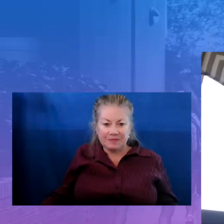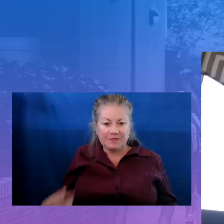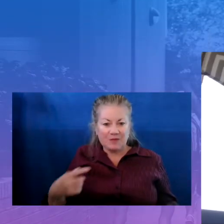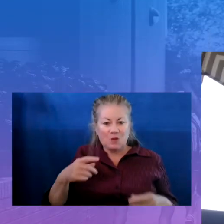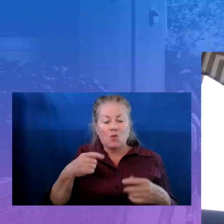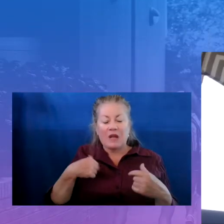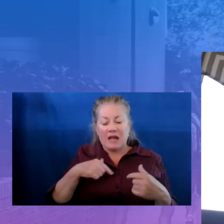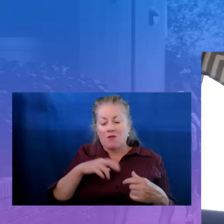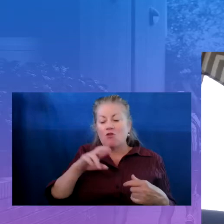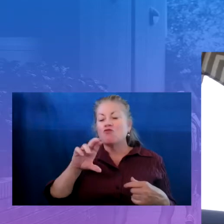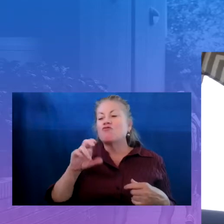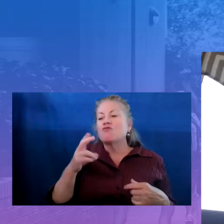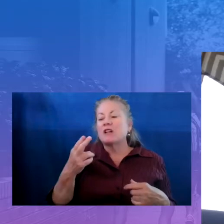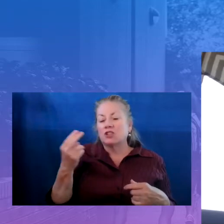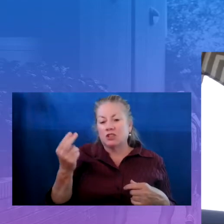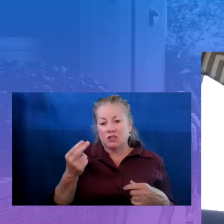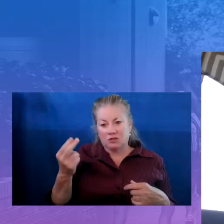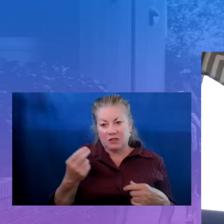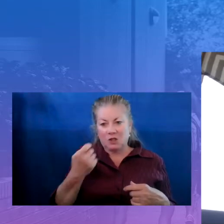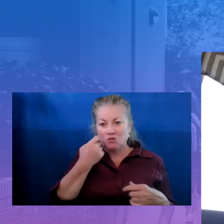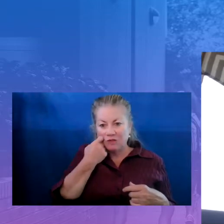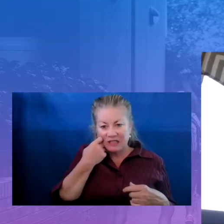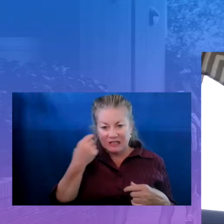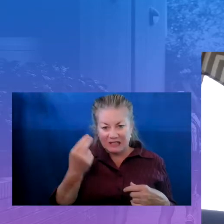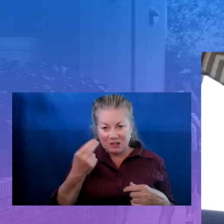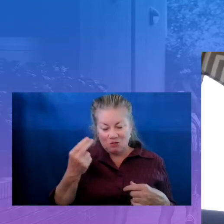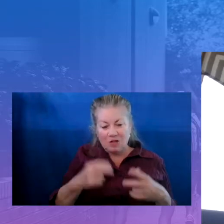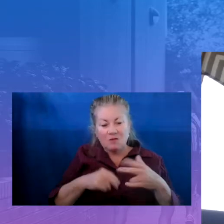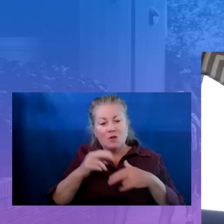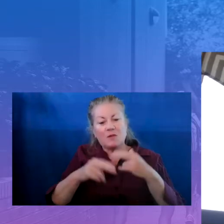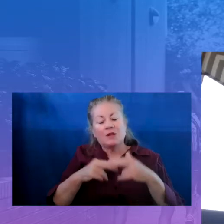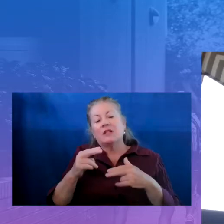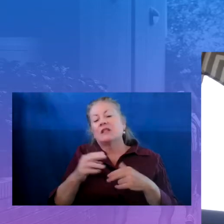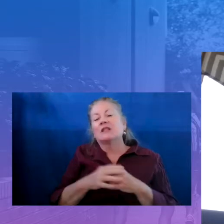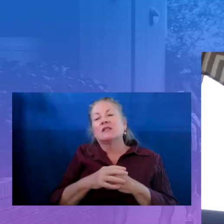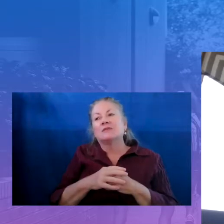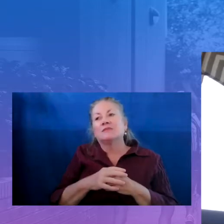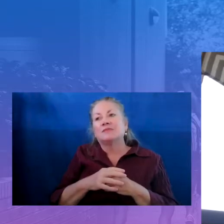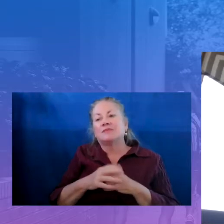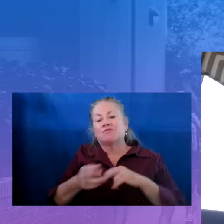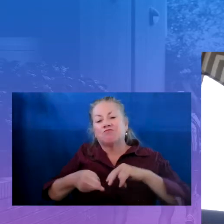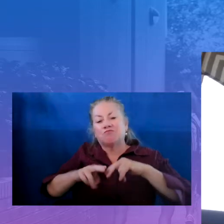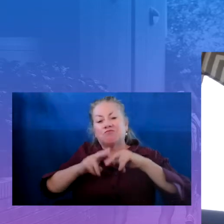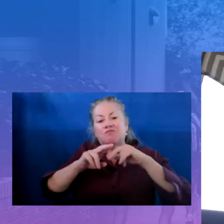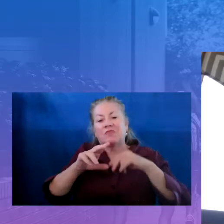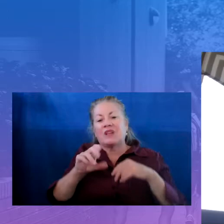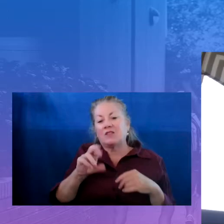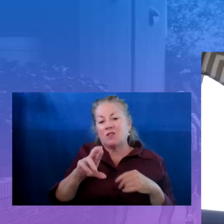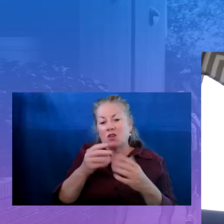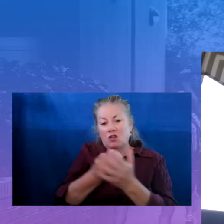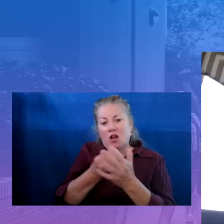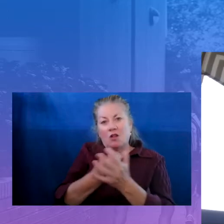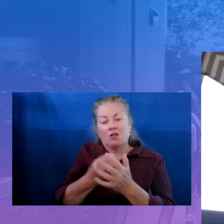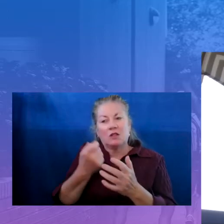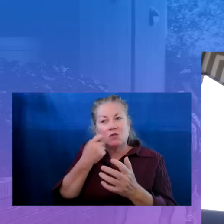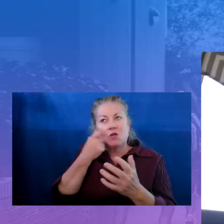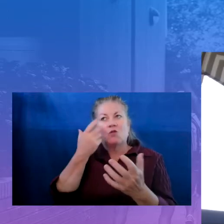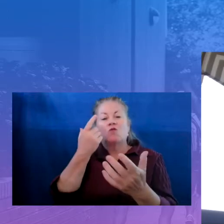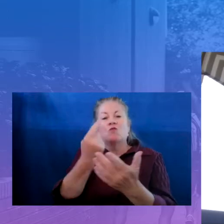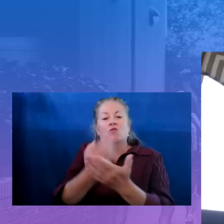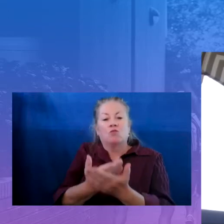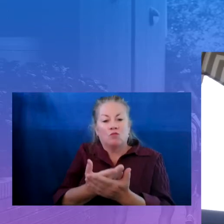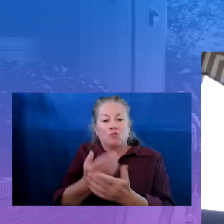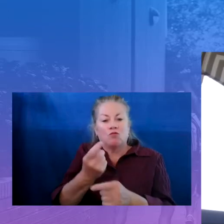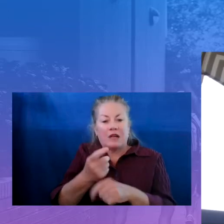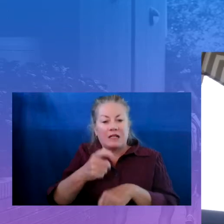recent history, that we're building upon. And so the ESSER dollars came just at the right time to help us expand. We